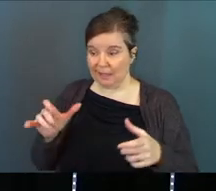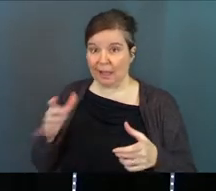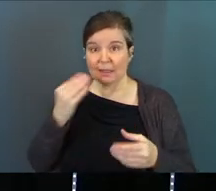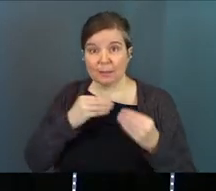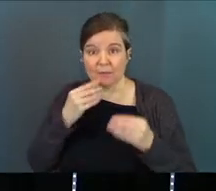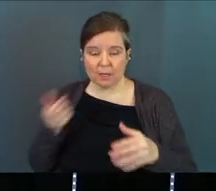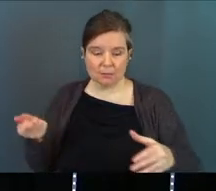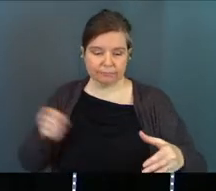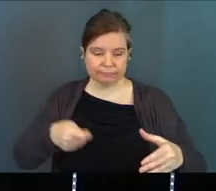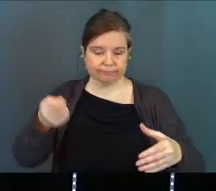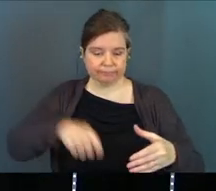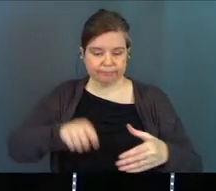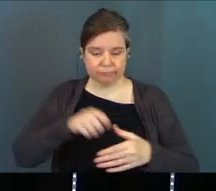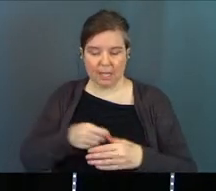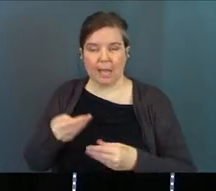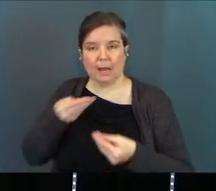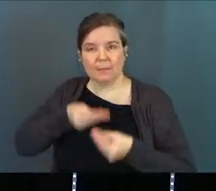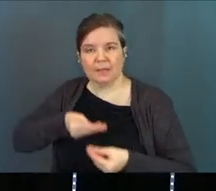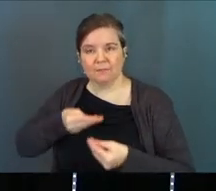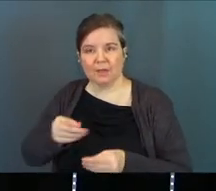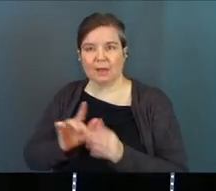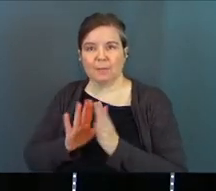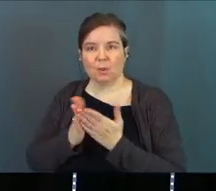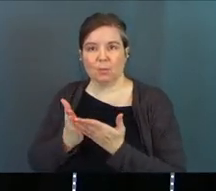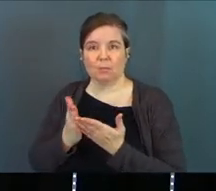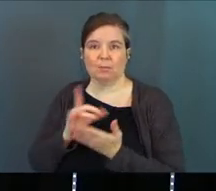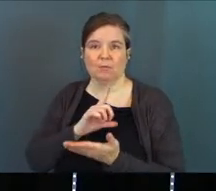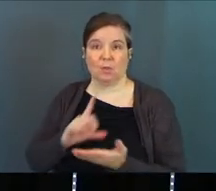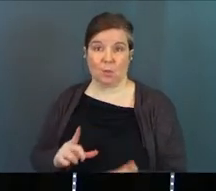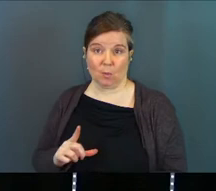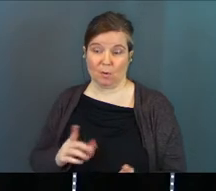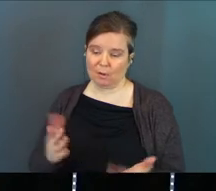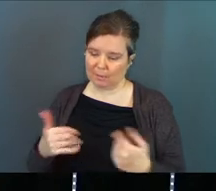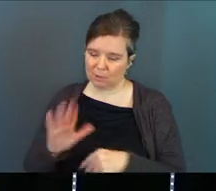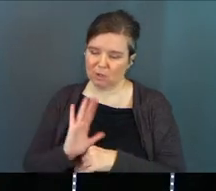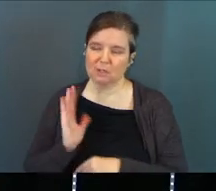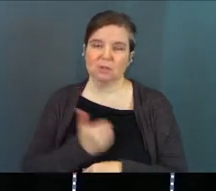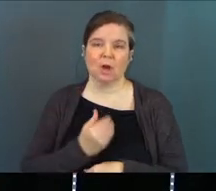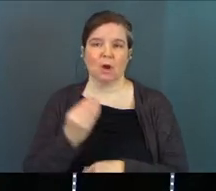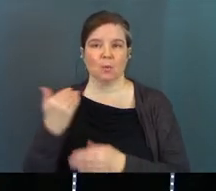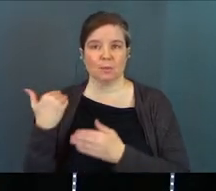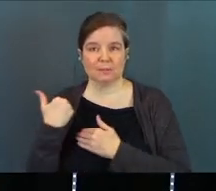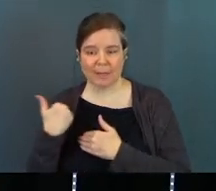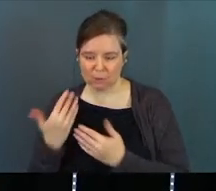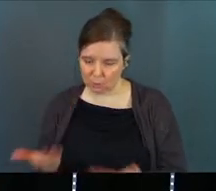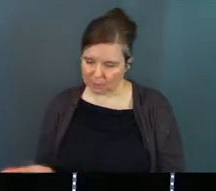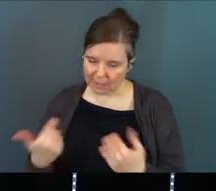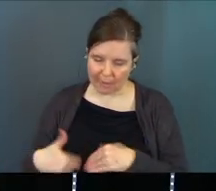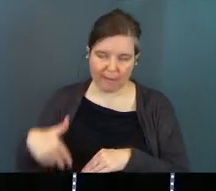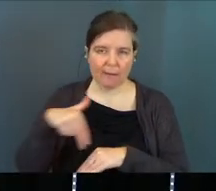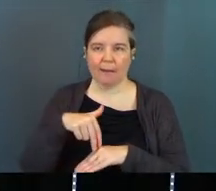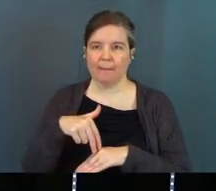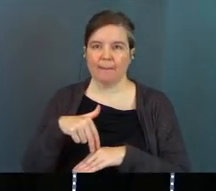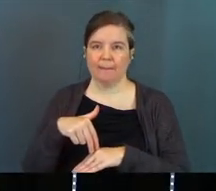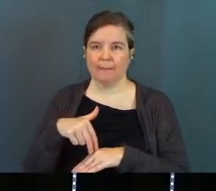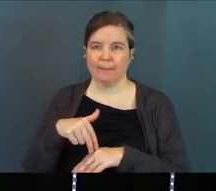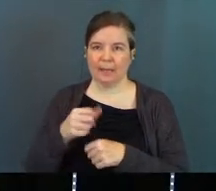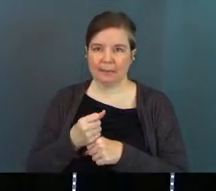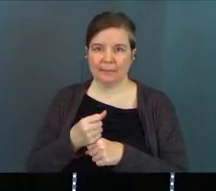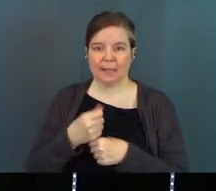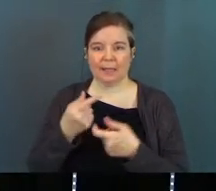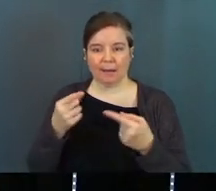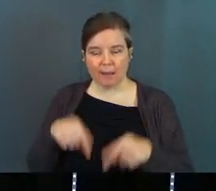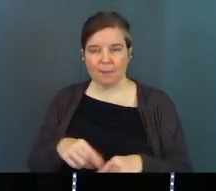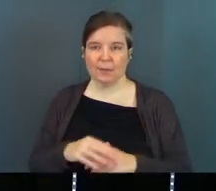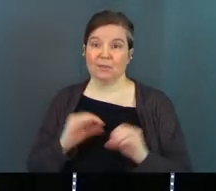plate and be fed by the Word of the Lord. Come on, church. It is our responsibility. Get up. Get fed. Make it